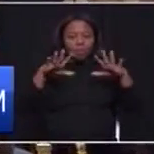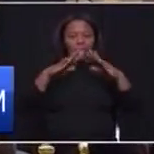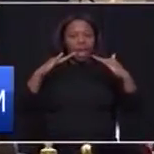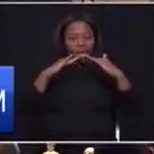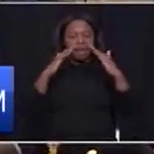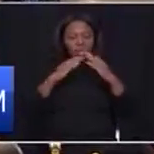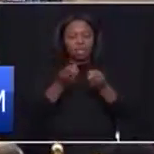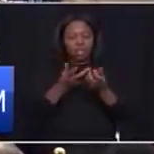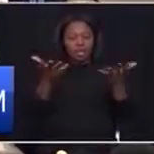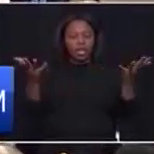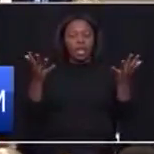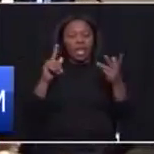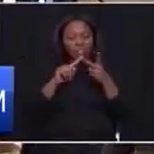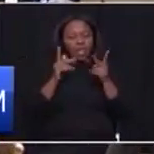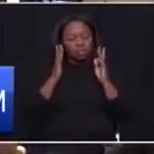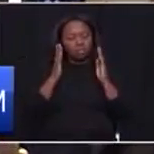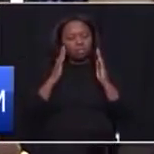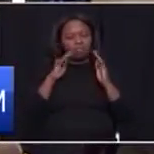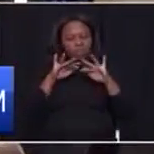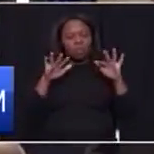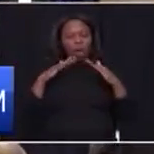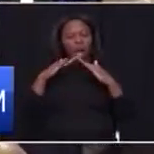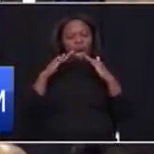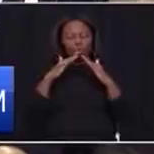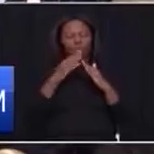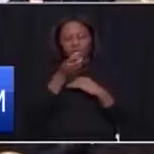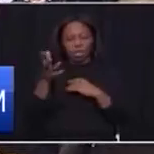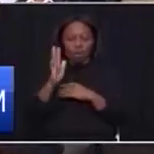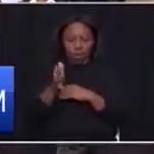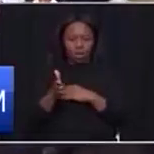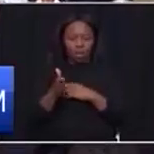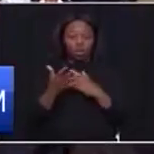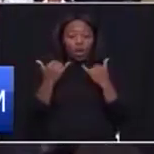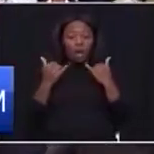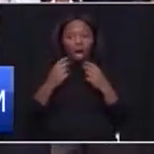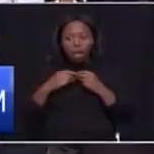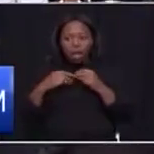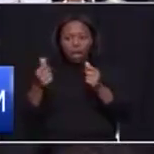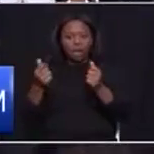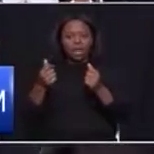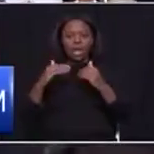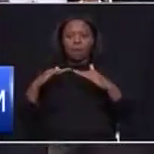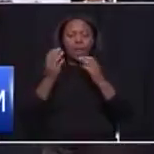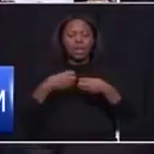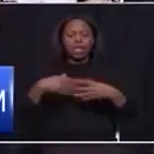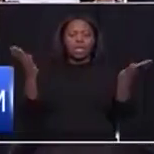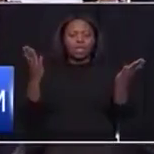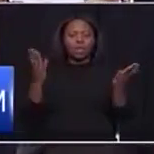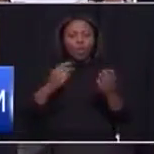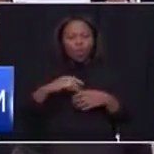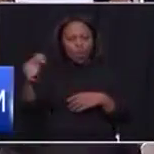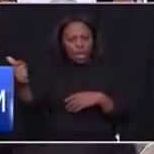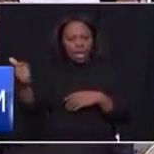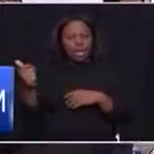mega-human settlements. On this question of rapid land release, we have